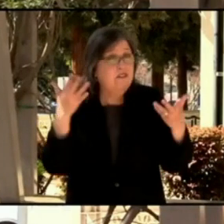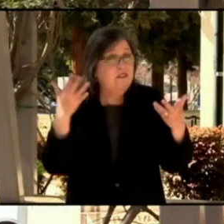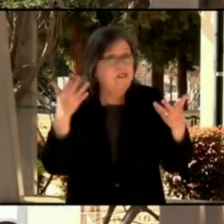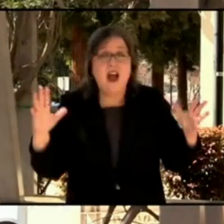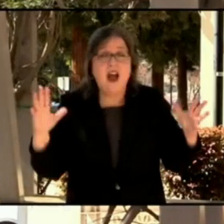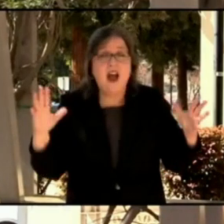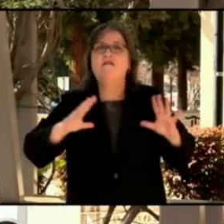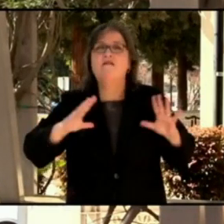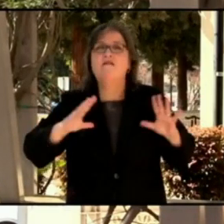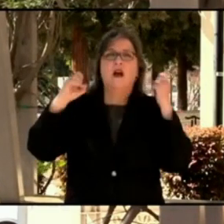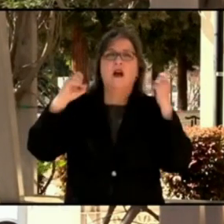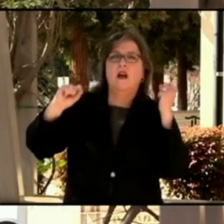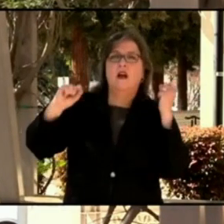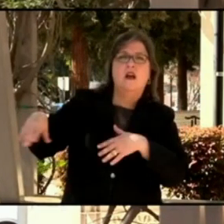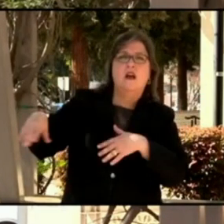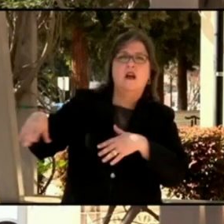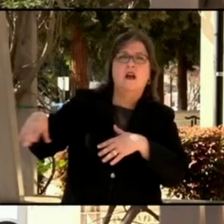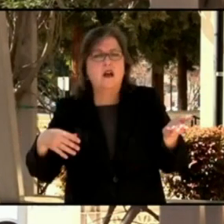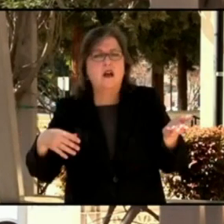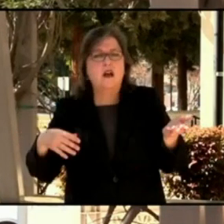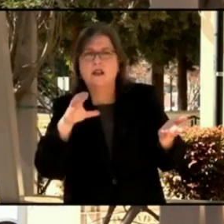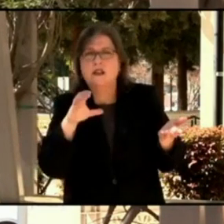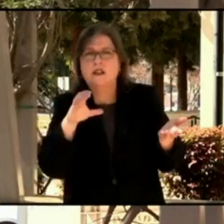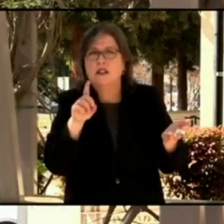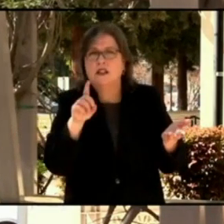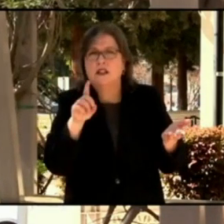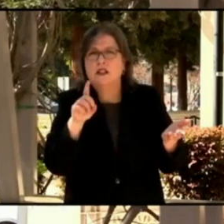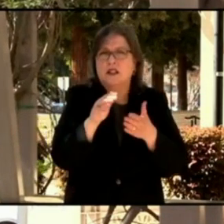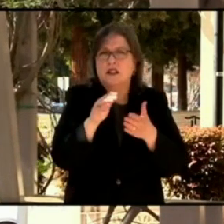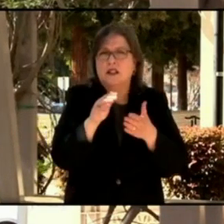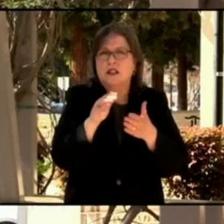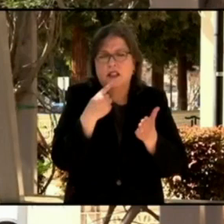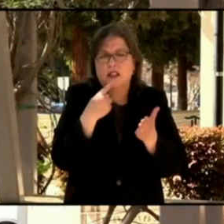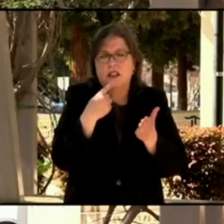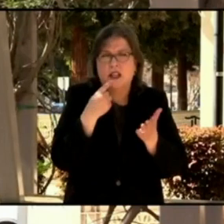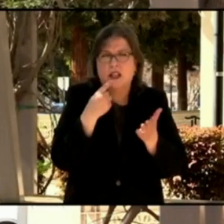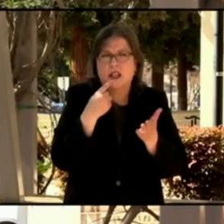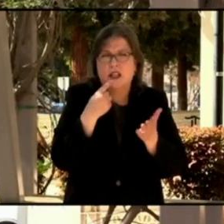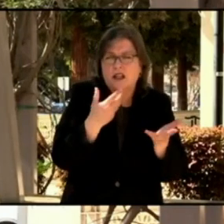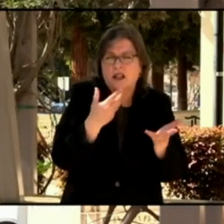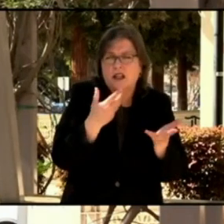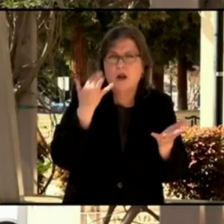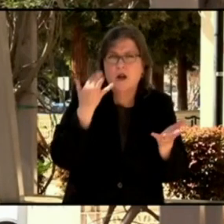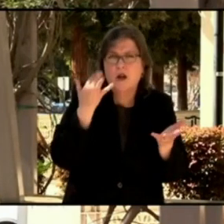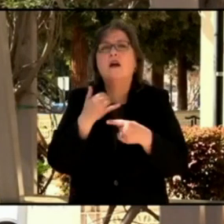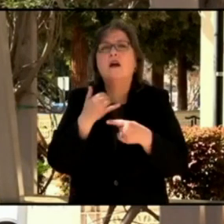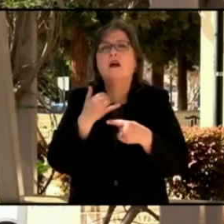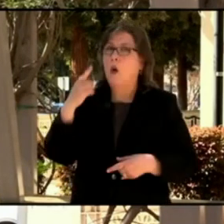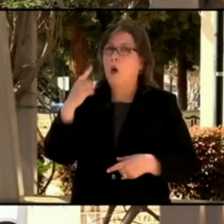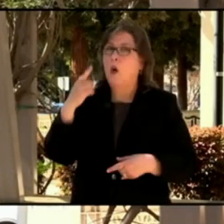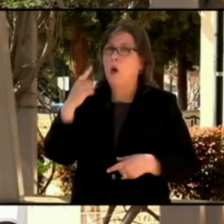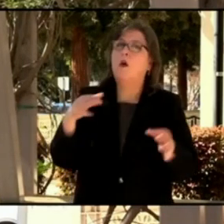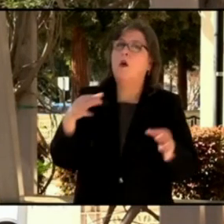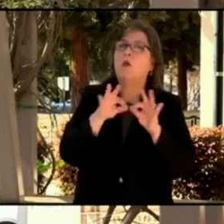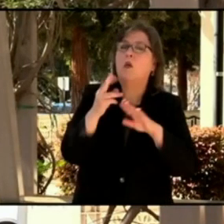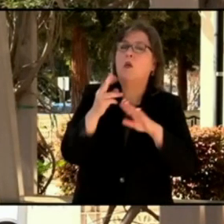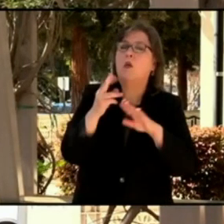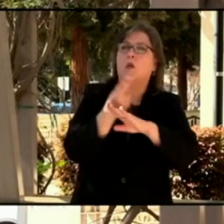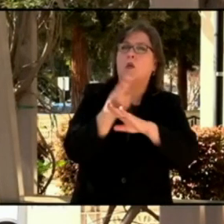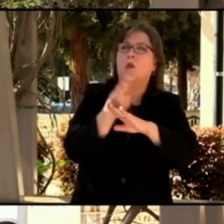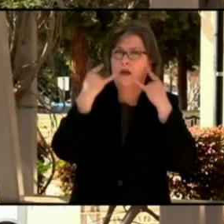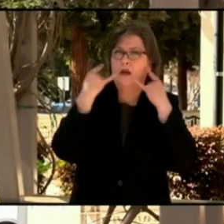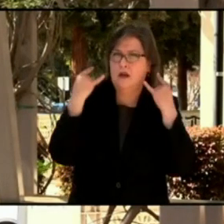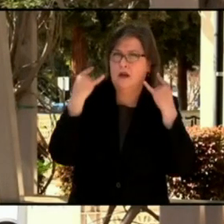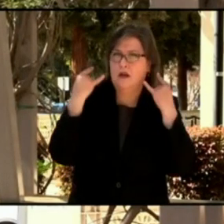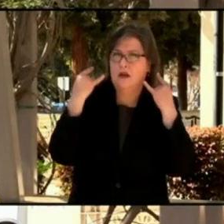So the question is, why is it important to wear a mask even if you've been vaccinated? The reason why it's important